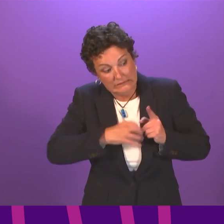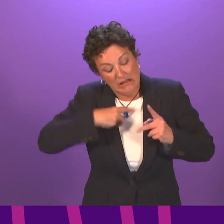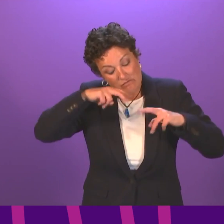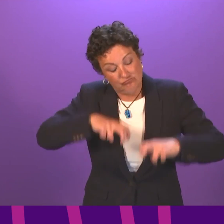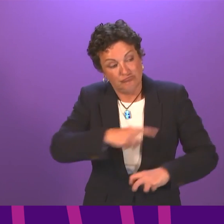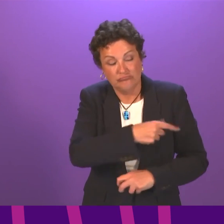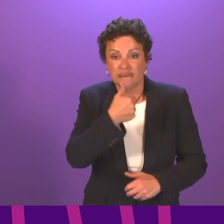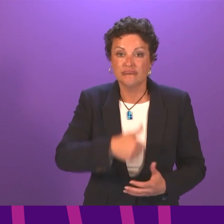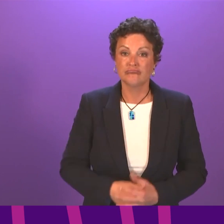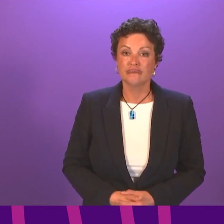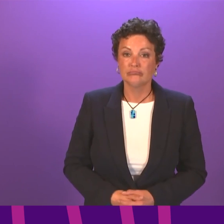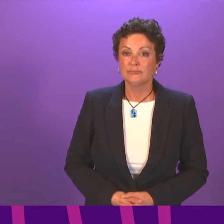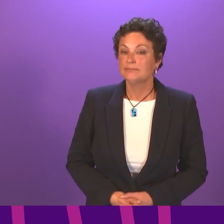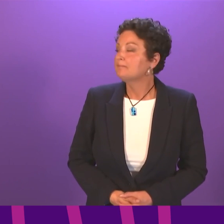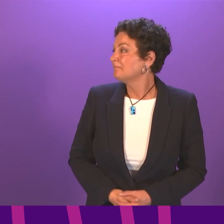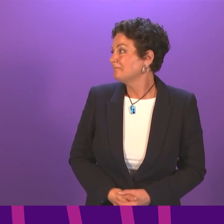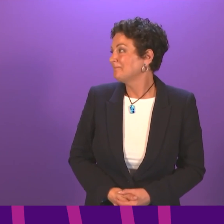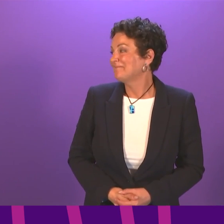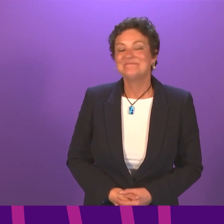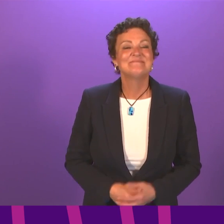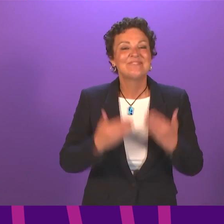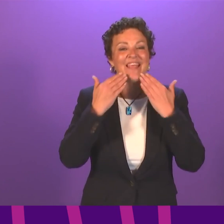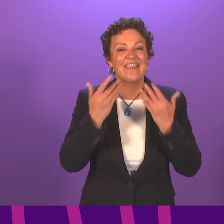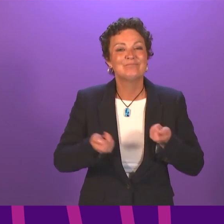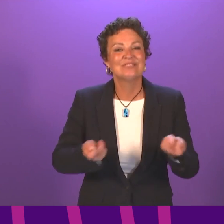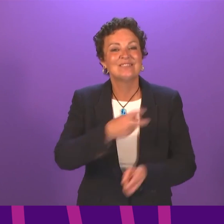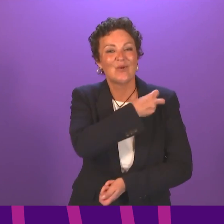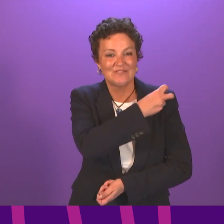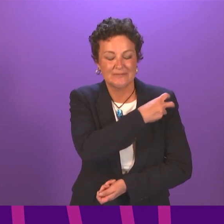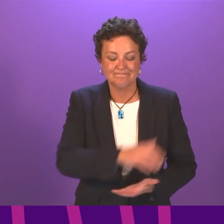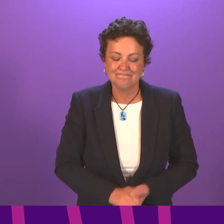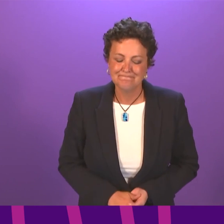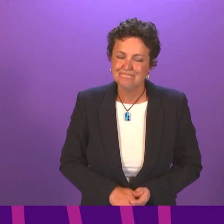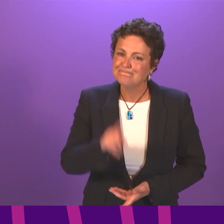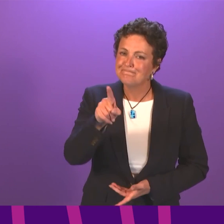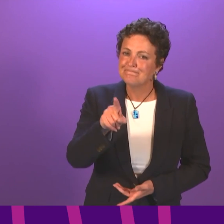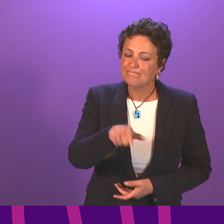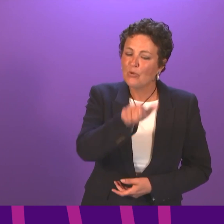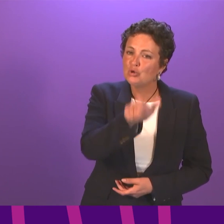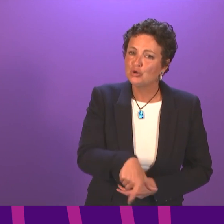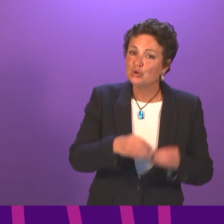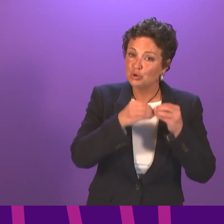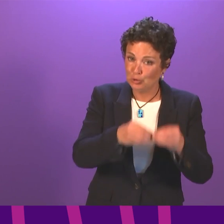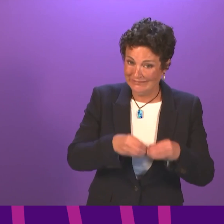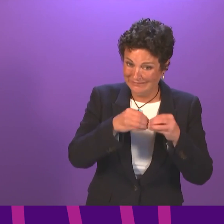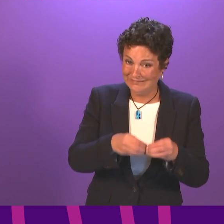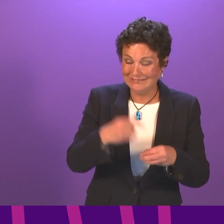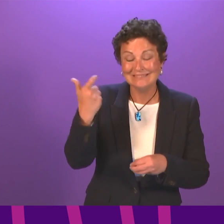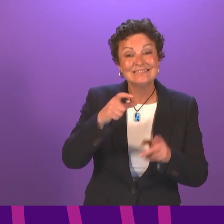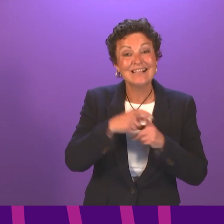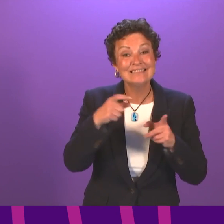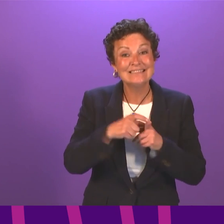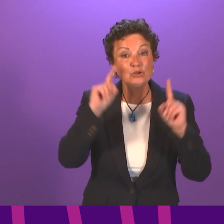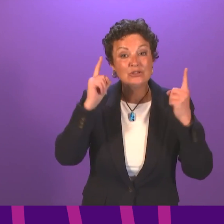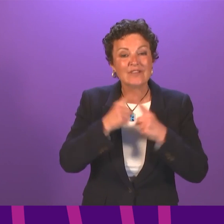And Michael Mara. Thank you, President and Officer. Students on Dundee University's Oral Health Sciences degree are facing